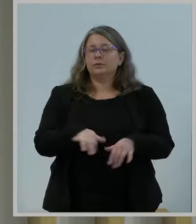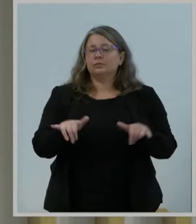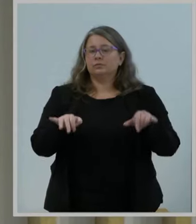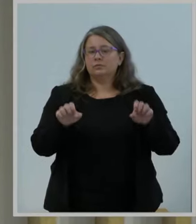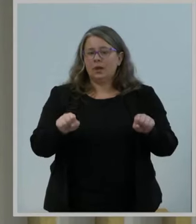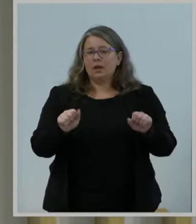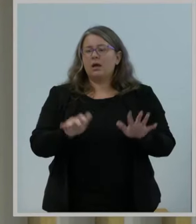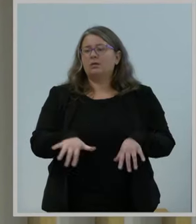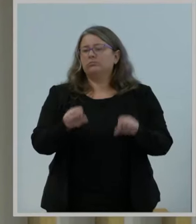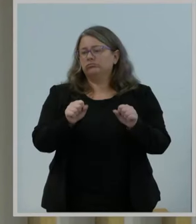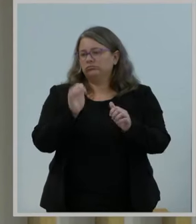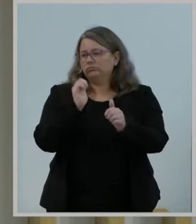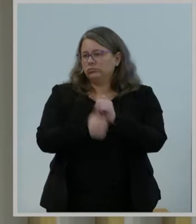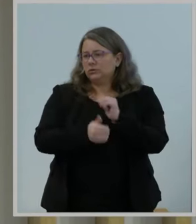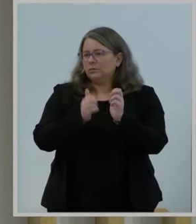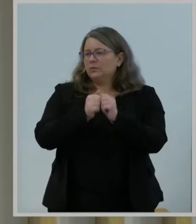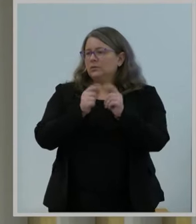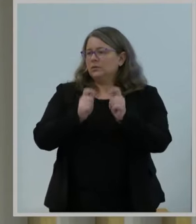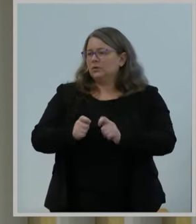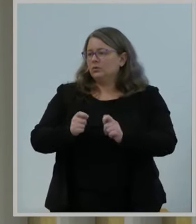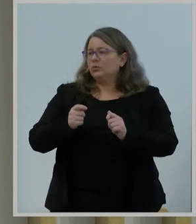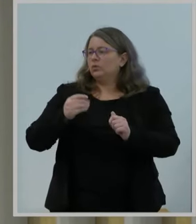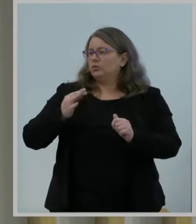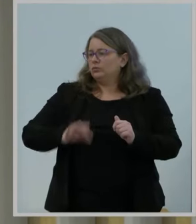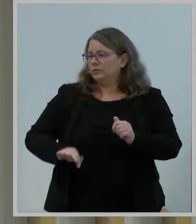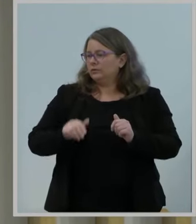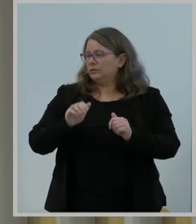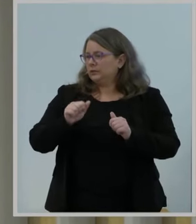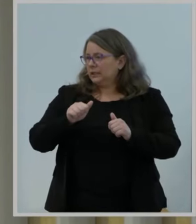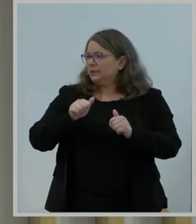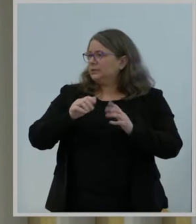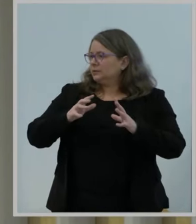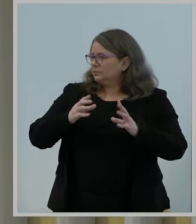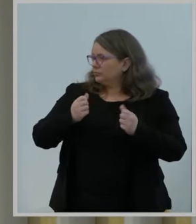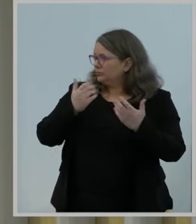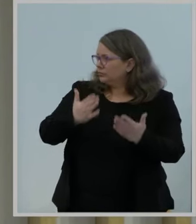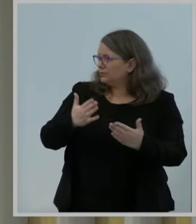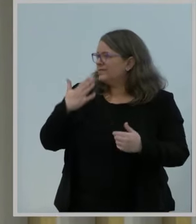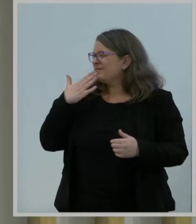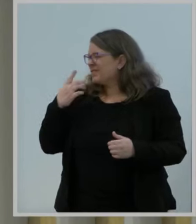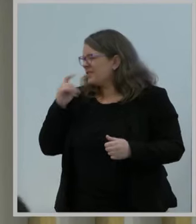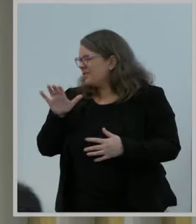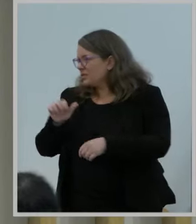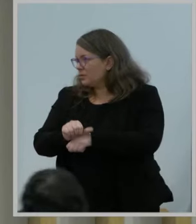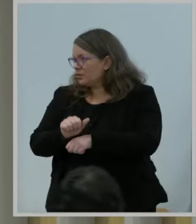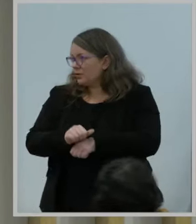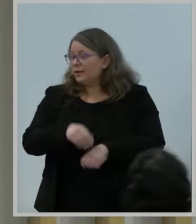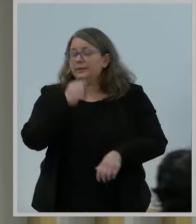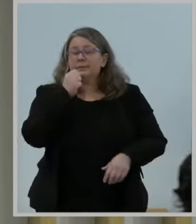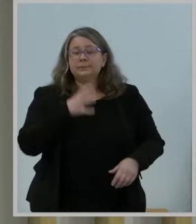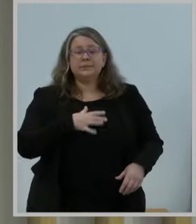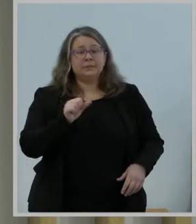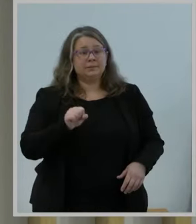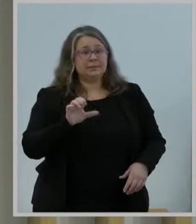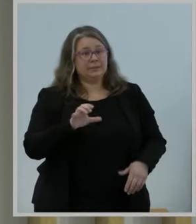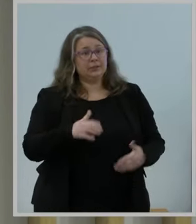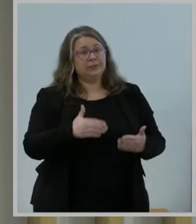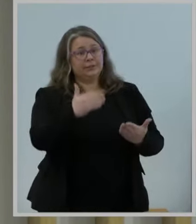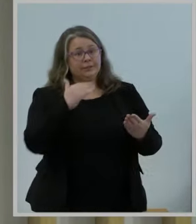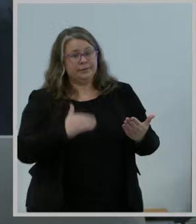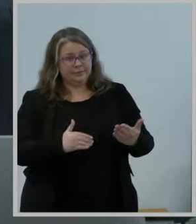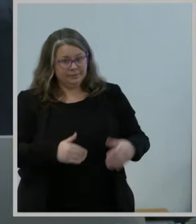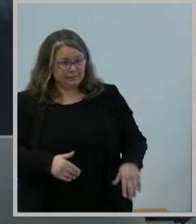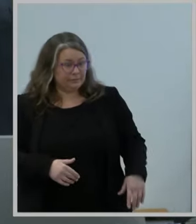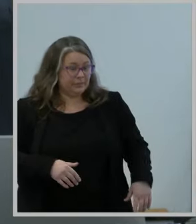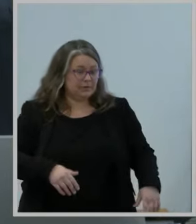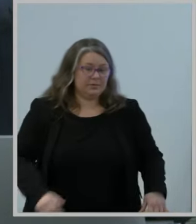privileges as requested. Special thank you to OET for your work on this. Madam Secretary, will you please announce the next item on today's agenda?